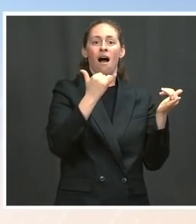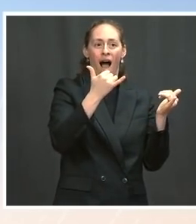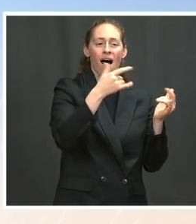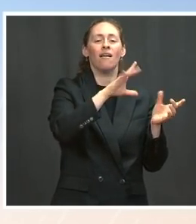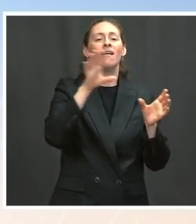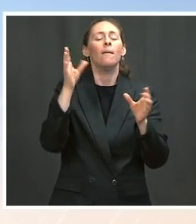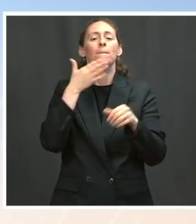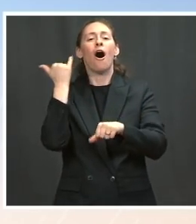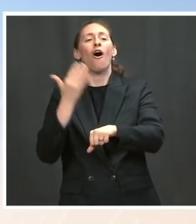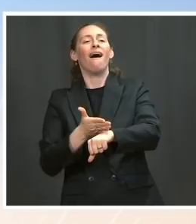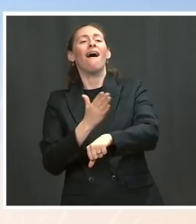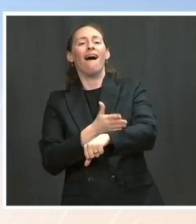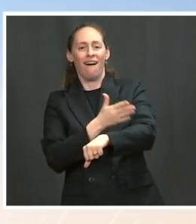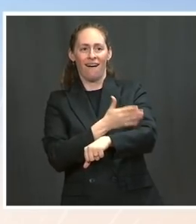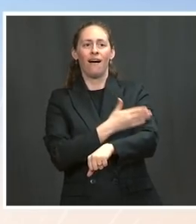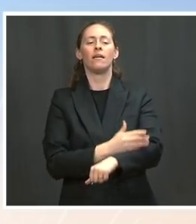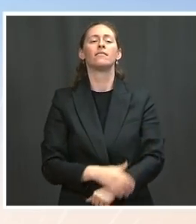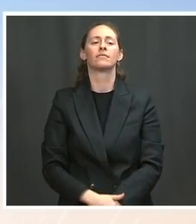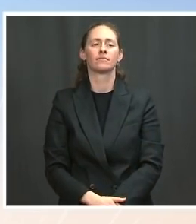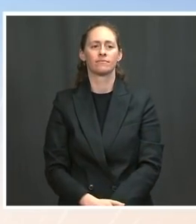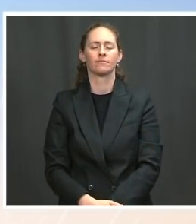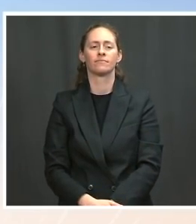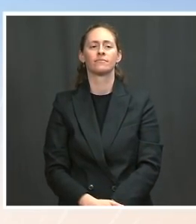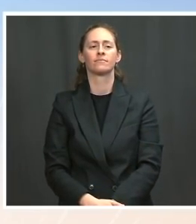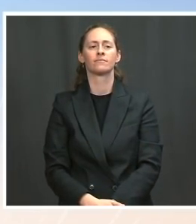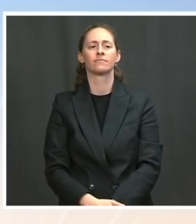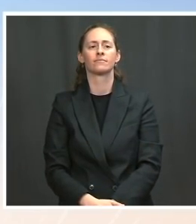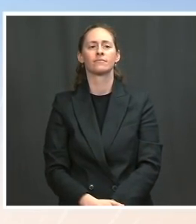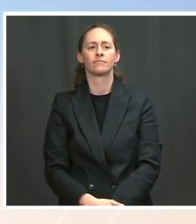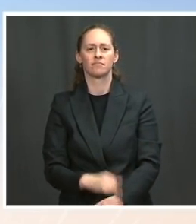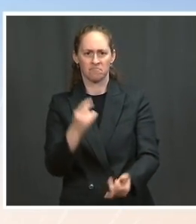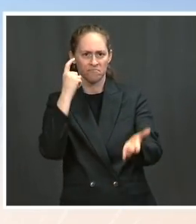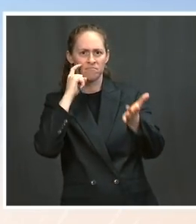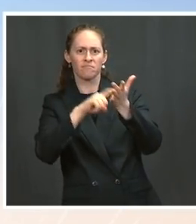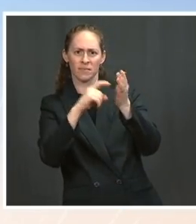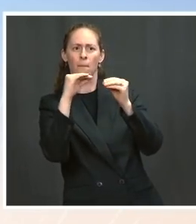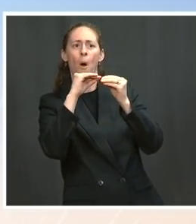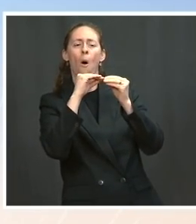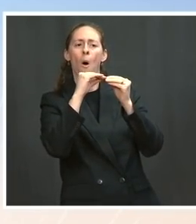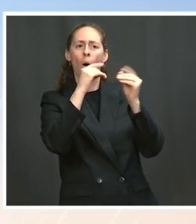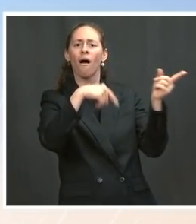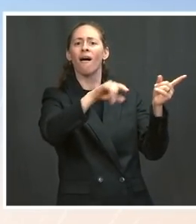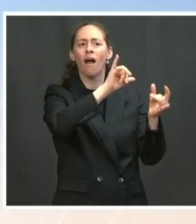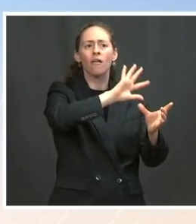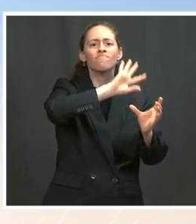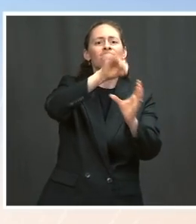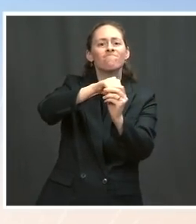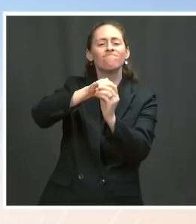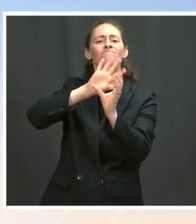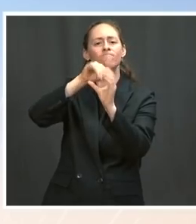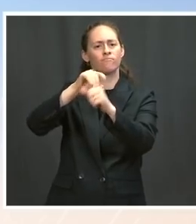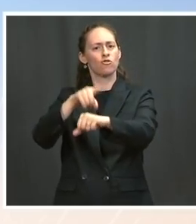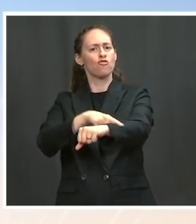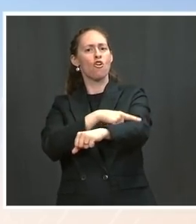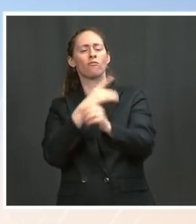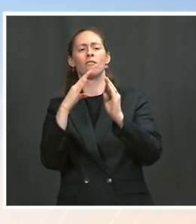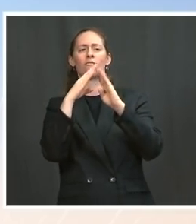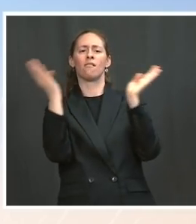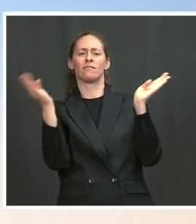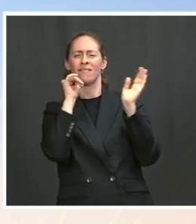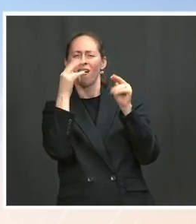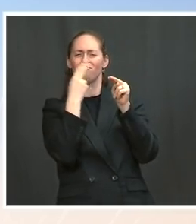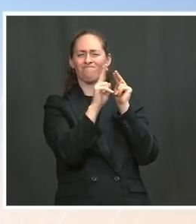work ticked up by a tenth. So, that means that an extra margin in which employers